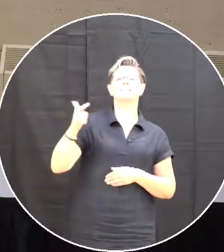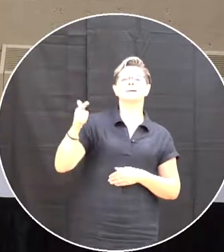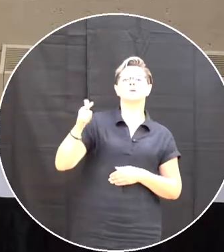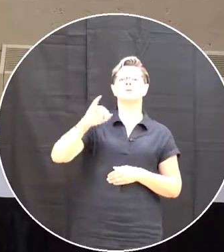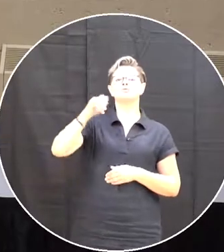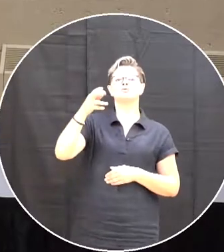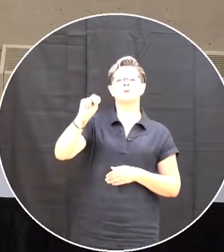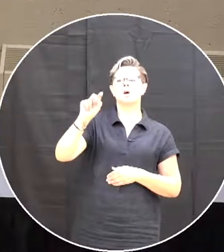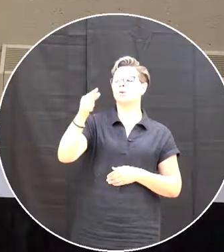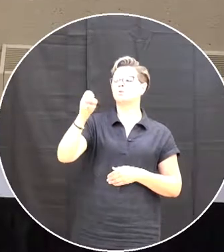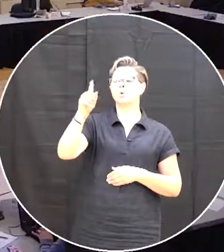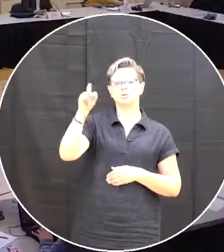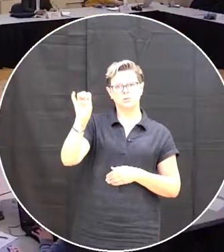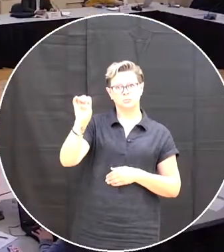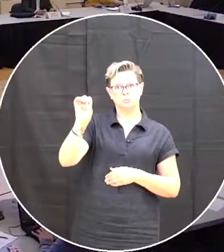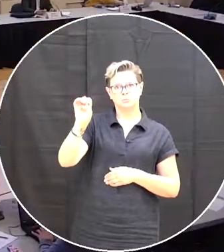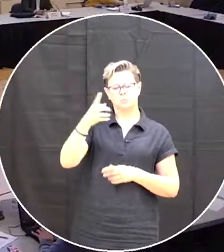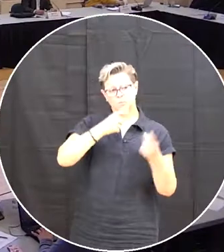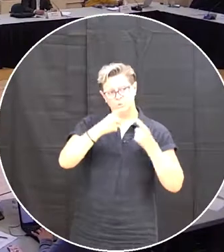Questions